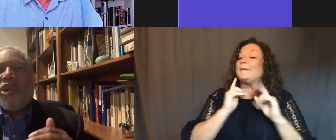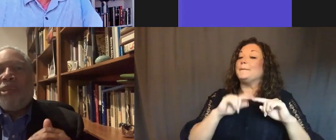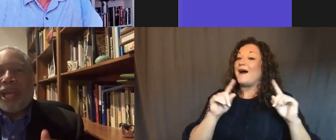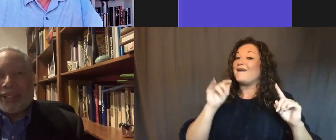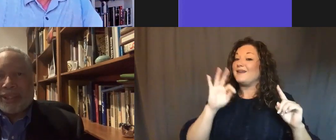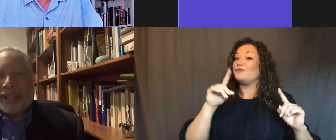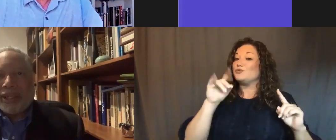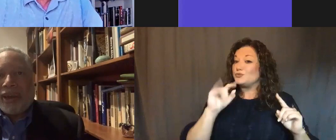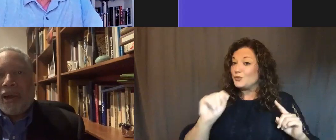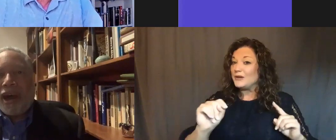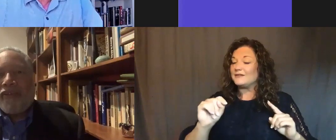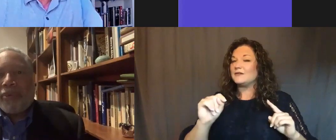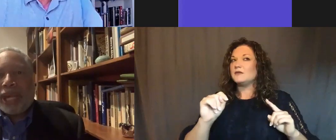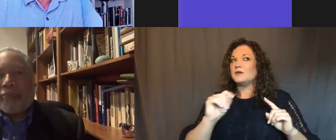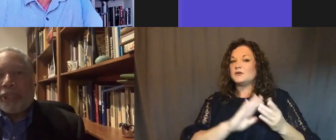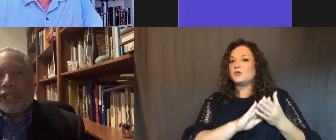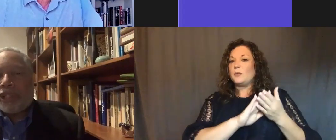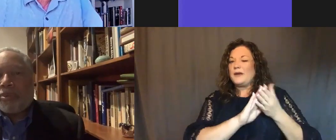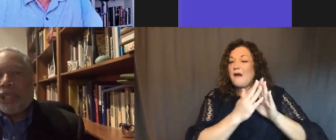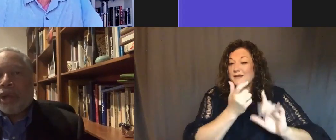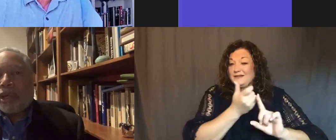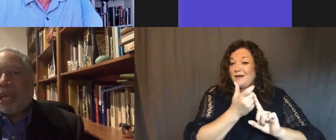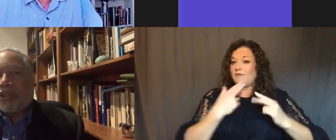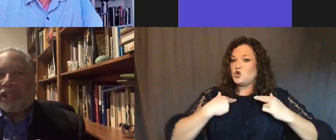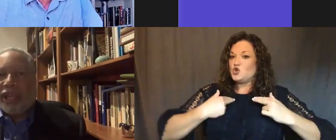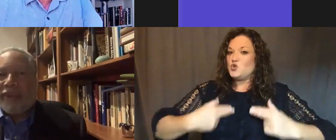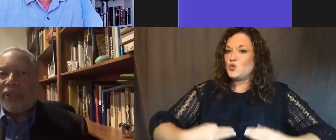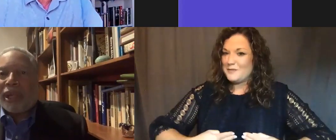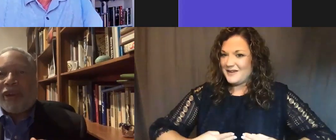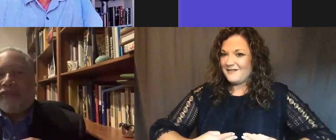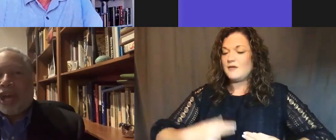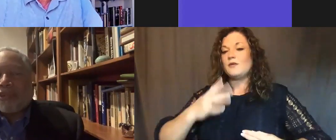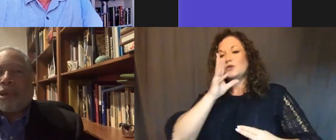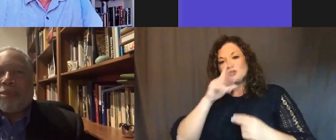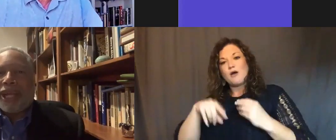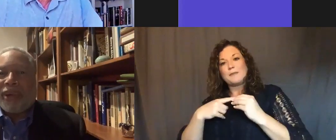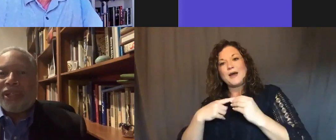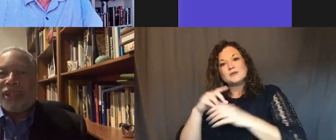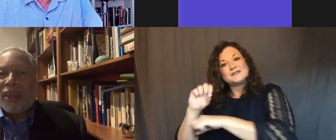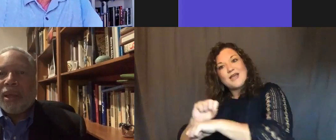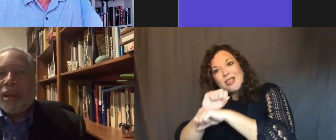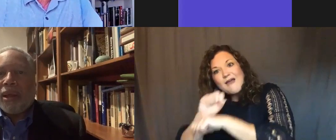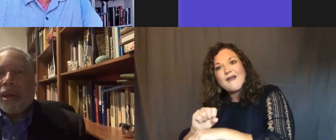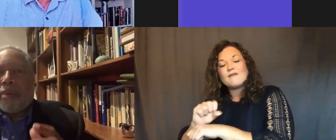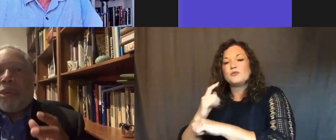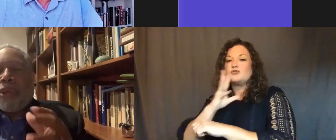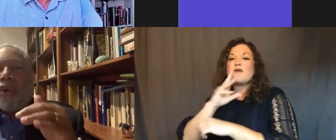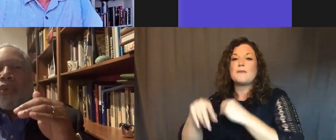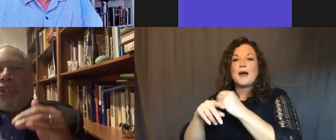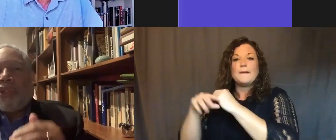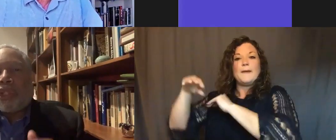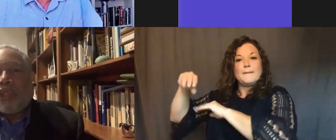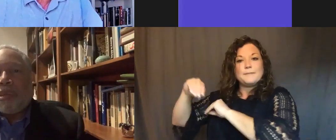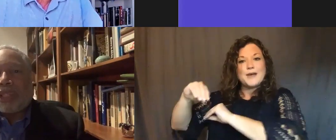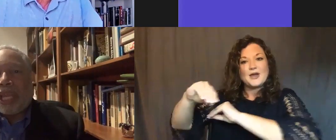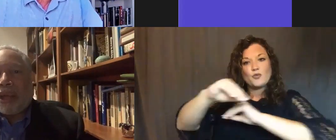humanizes often what happens is that we talk about slavery, we talk about violence about migration, but we don't